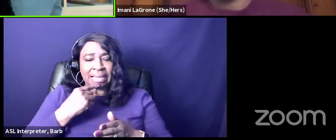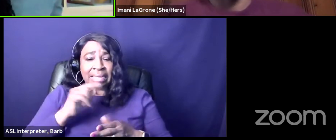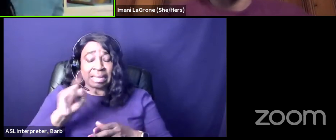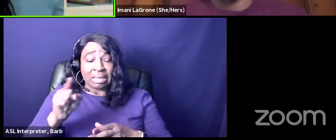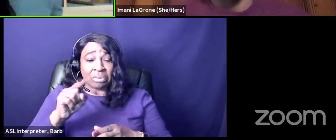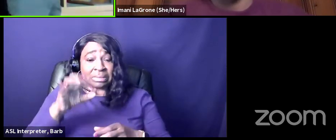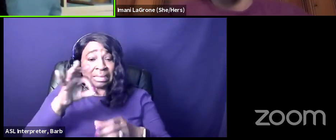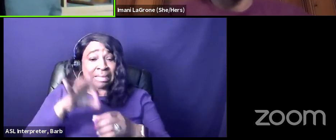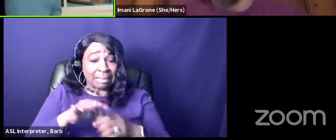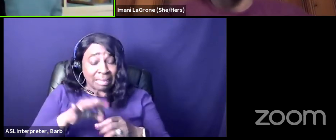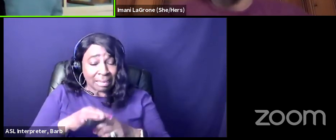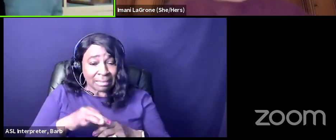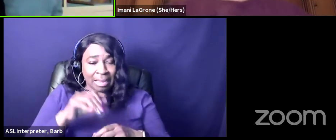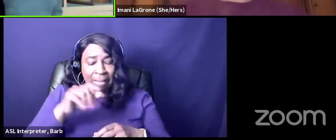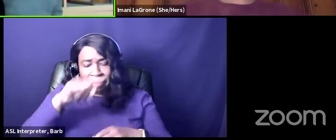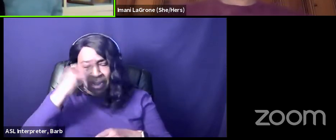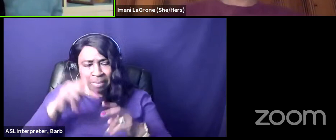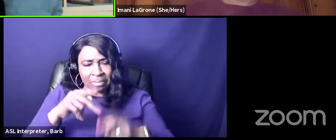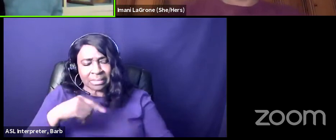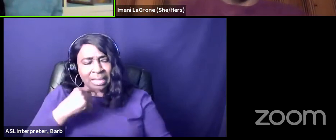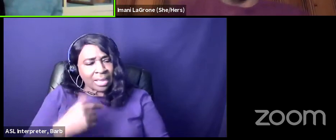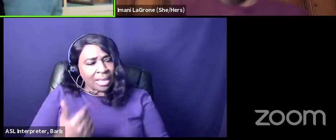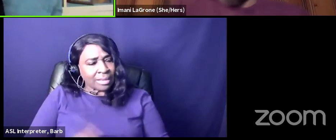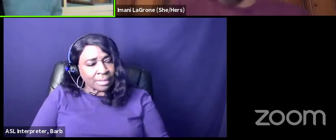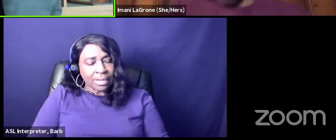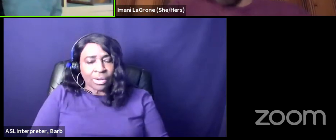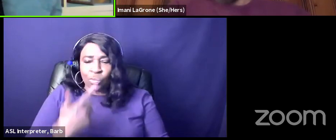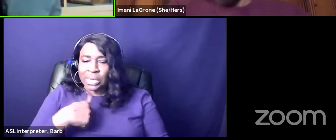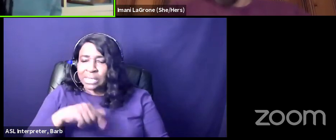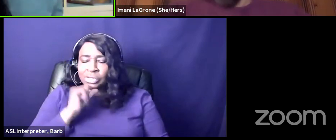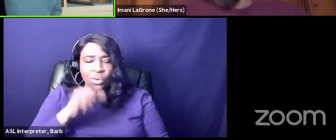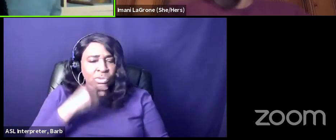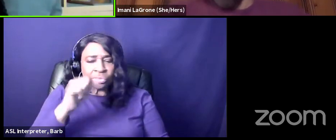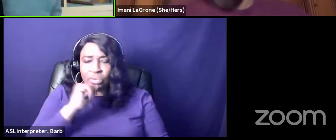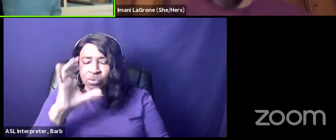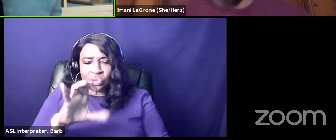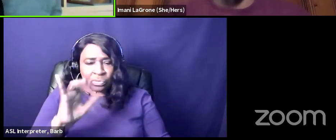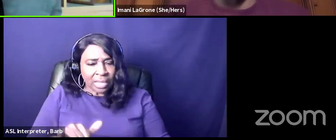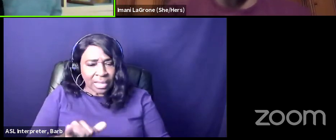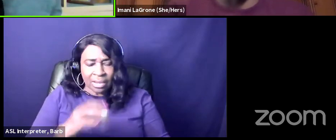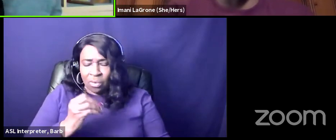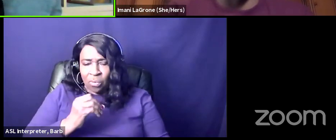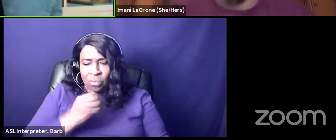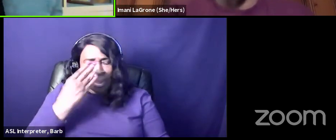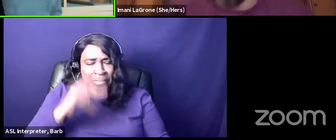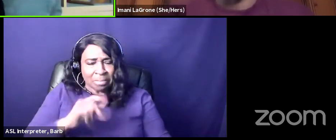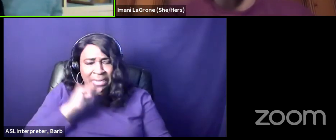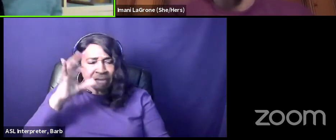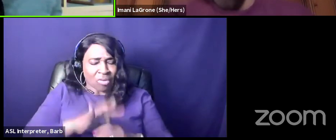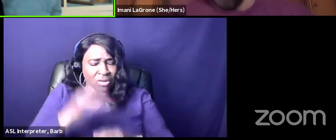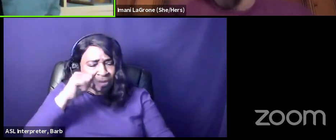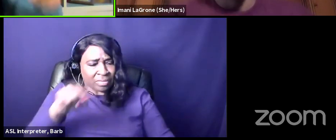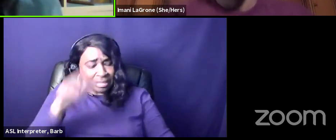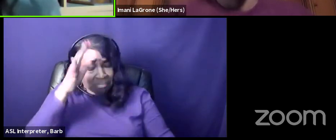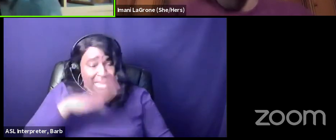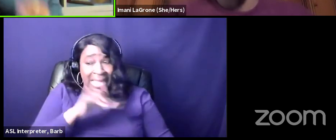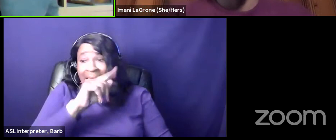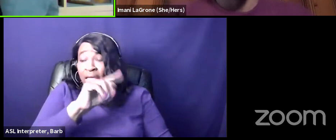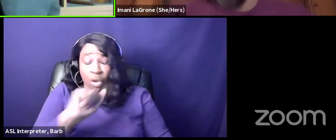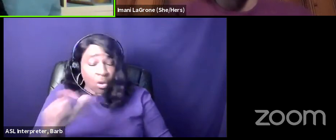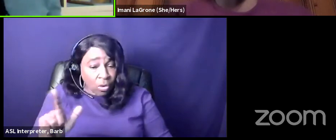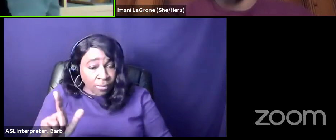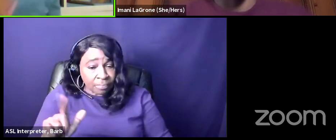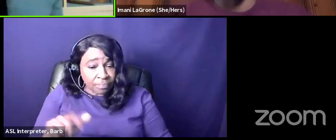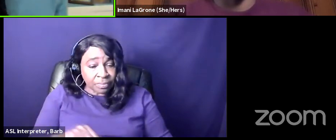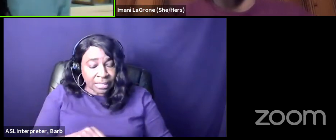black folks were like we told y'all don't do this like ain't no white people voting for this man at all except for a small